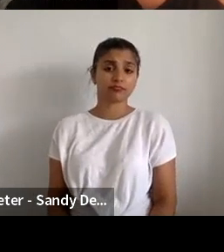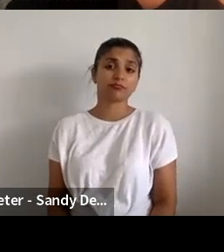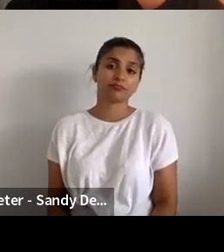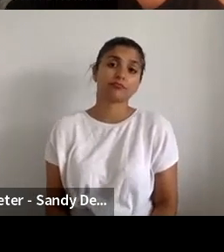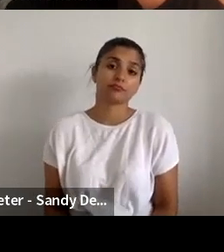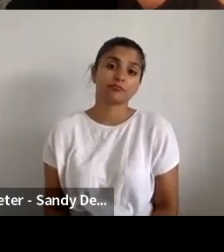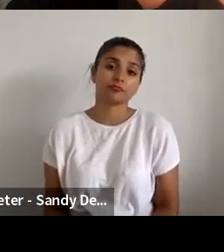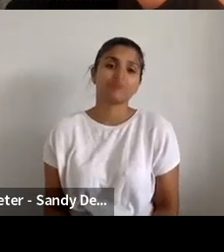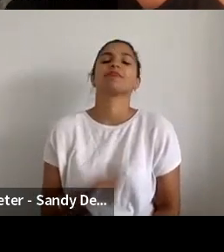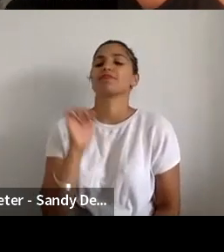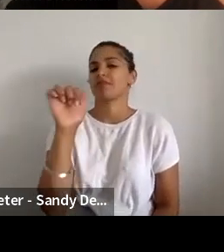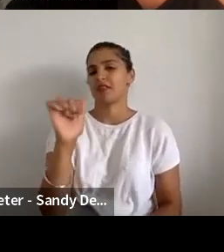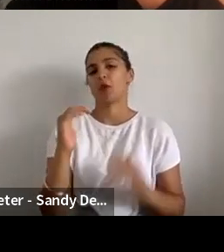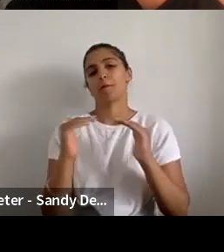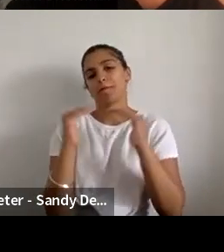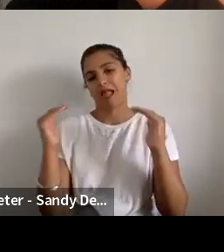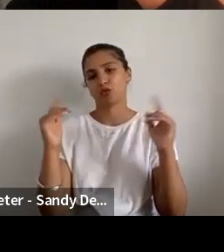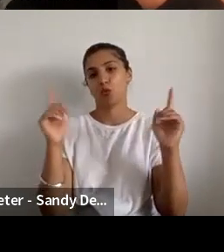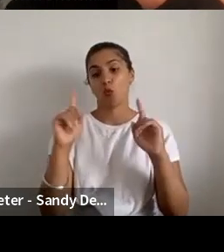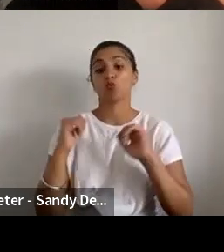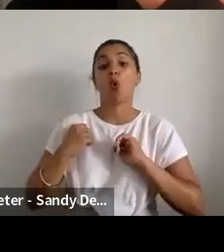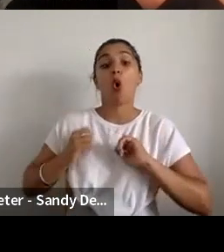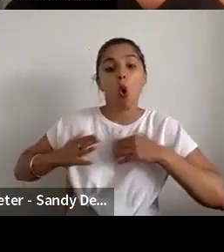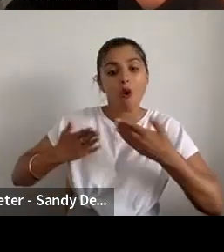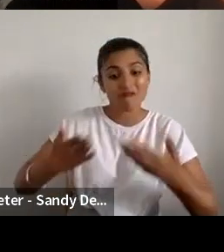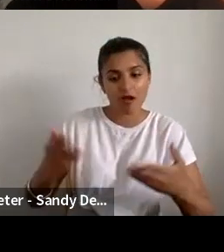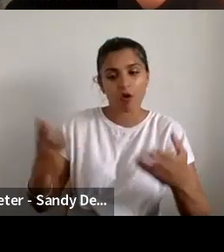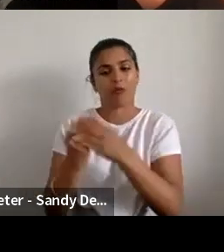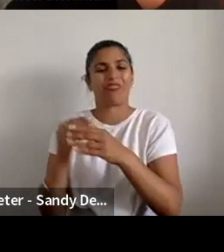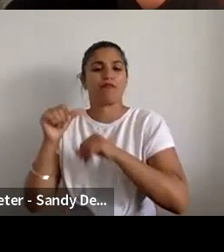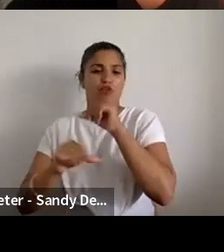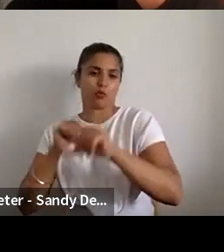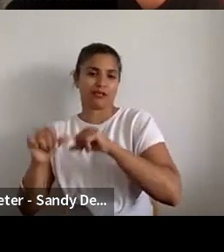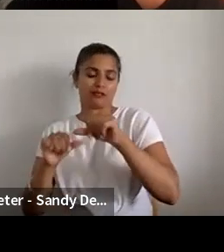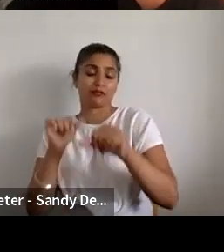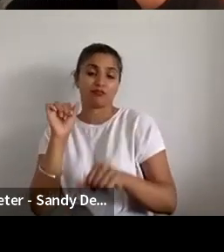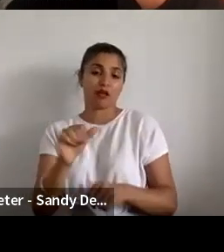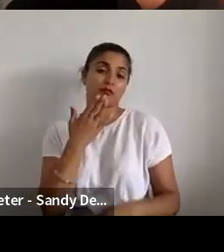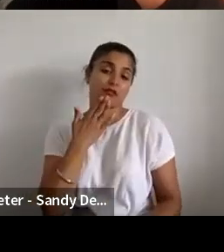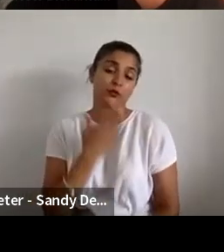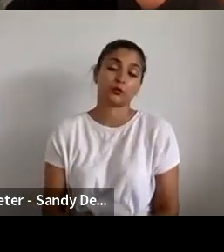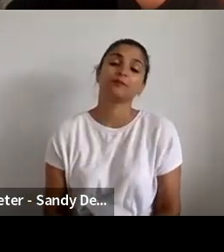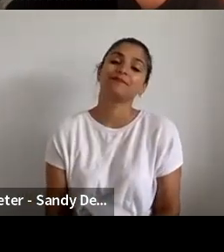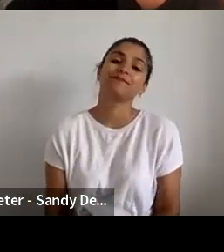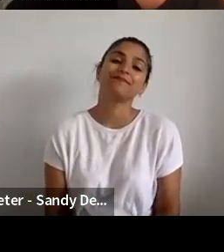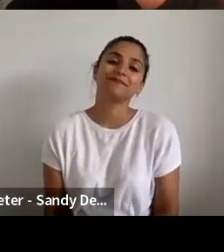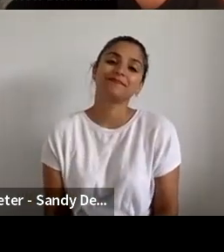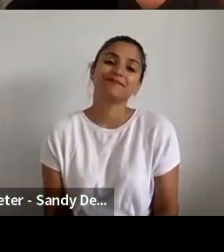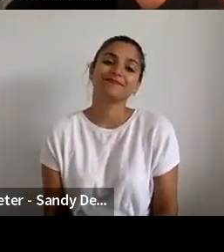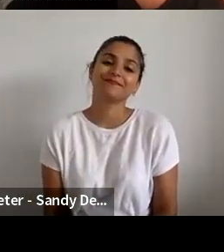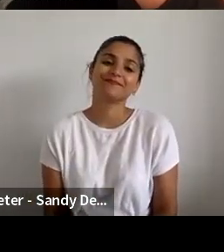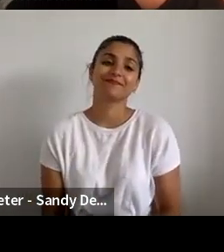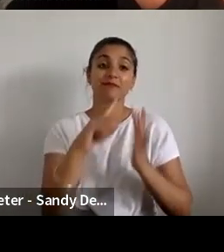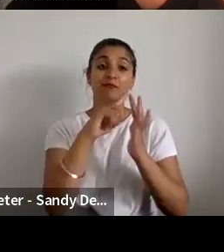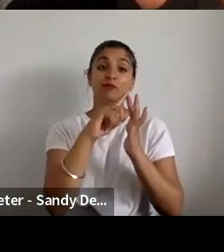All about matching what the offer is with the process. Thank you. Jodie,